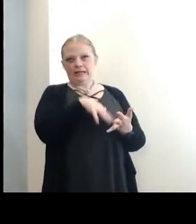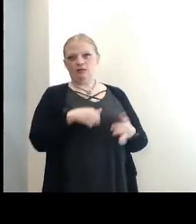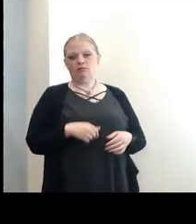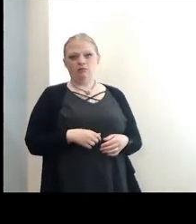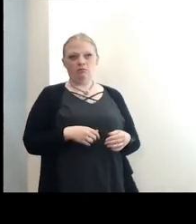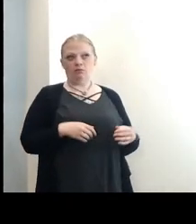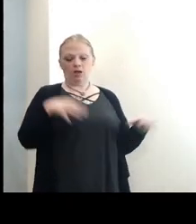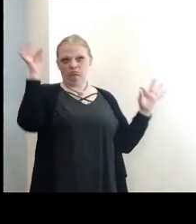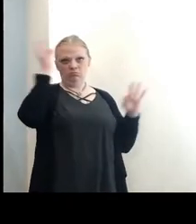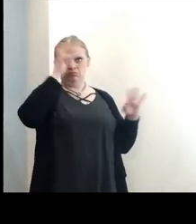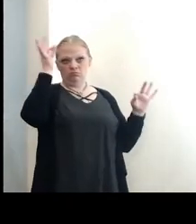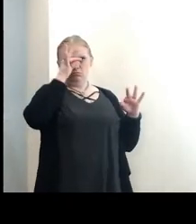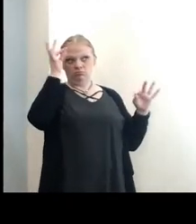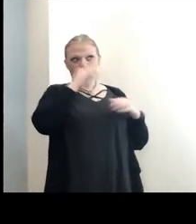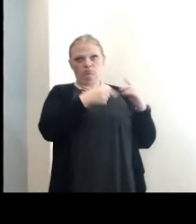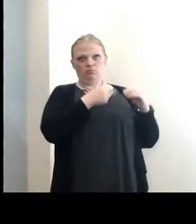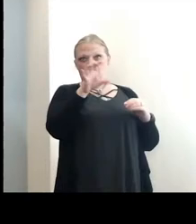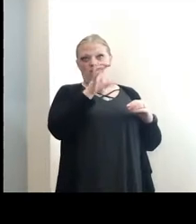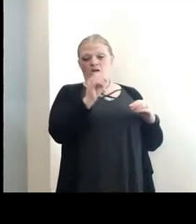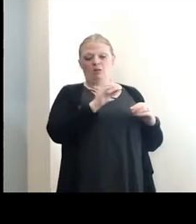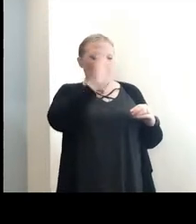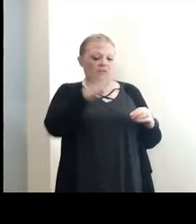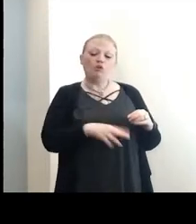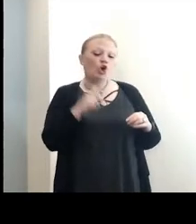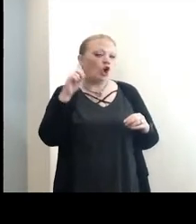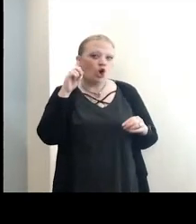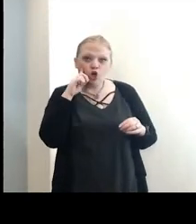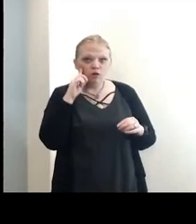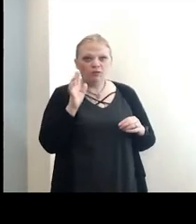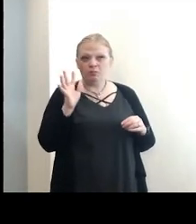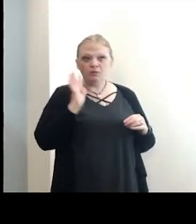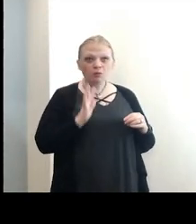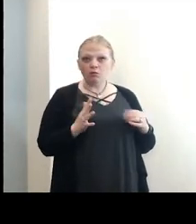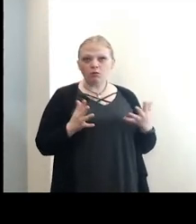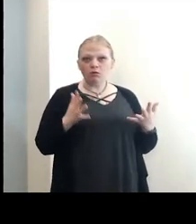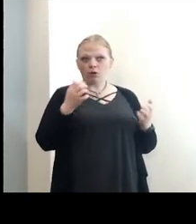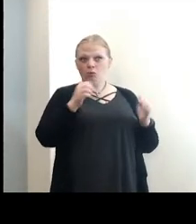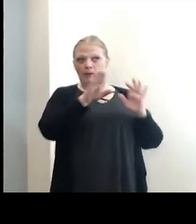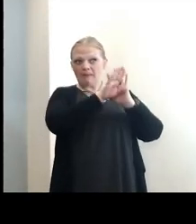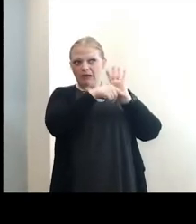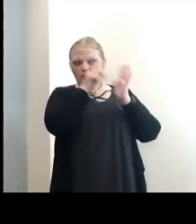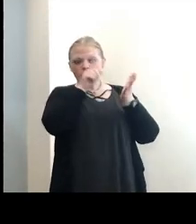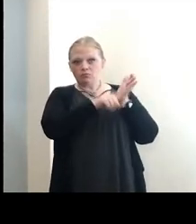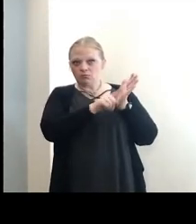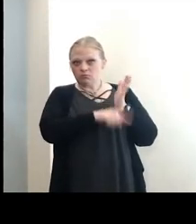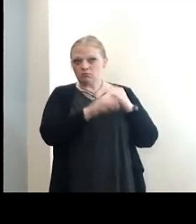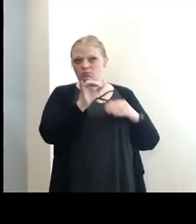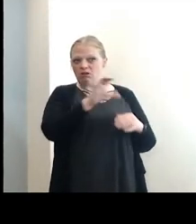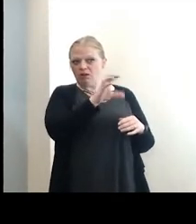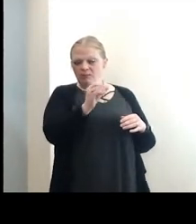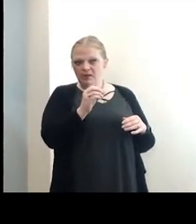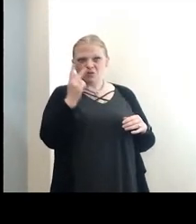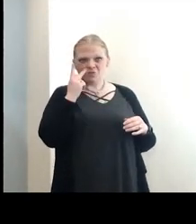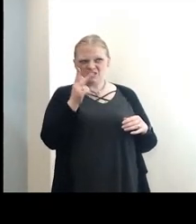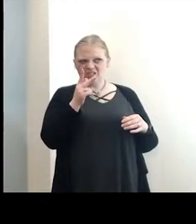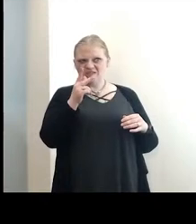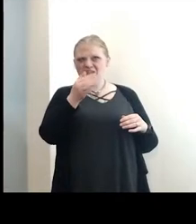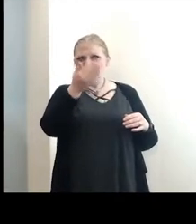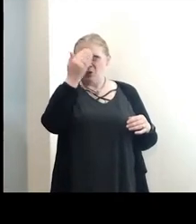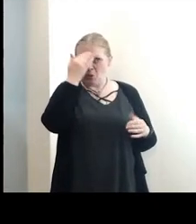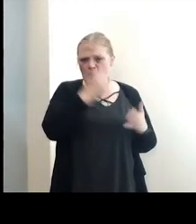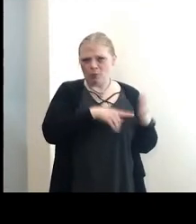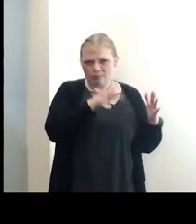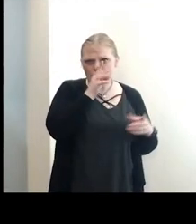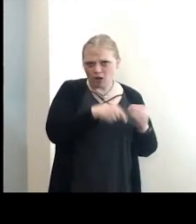I know nothing about this company. I've never heard of it before. We want to do some background on the company to see if they actually know what they're talking